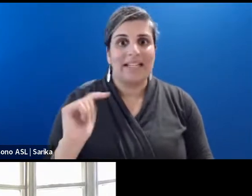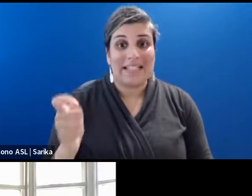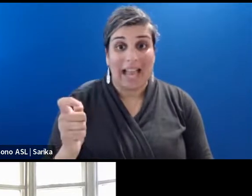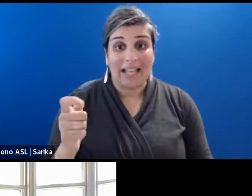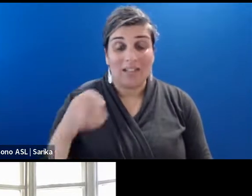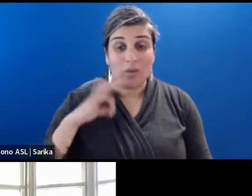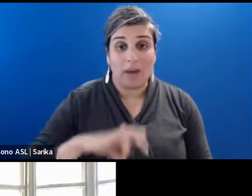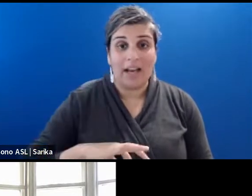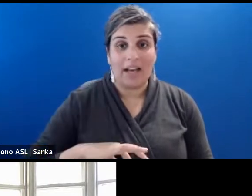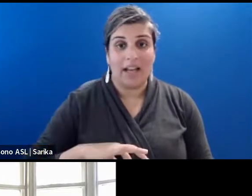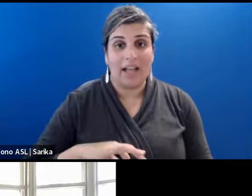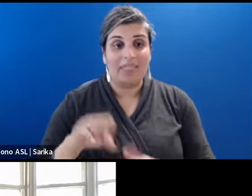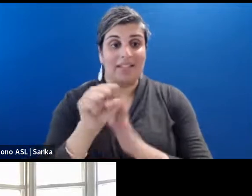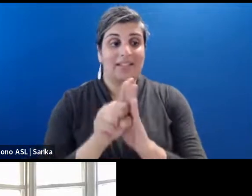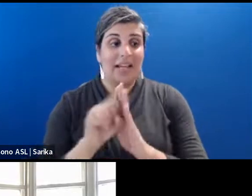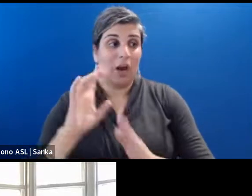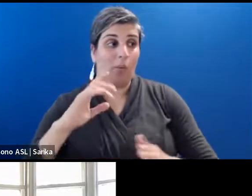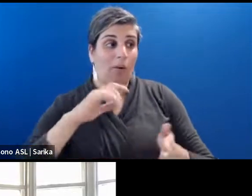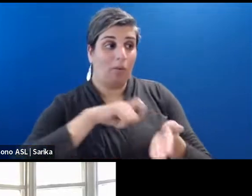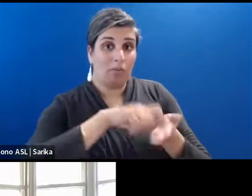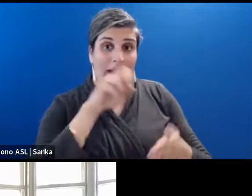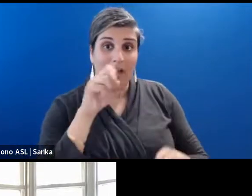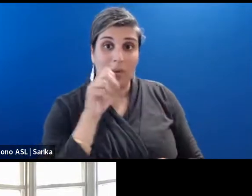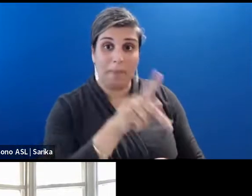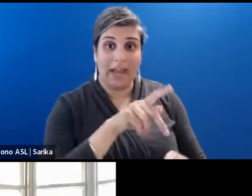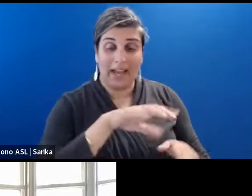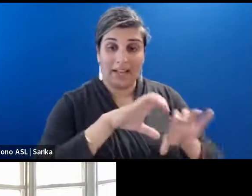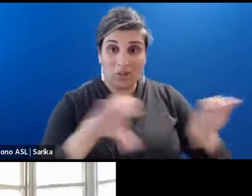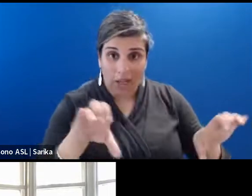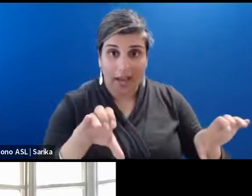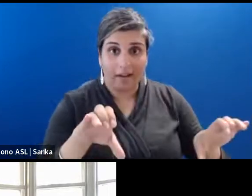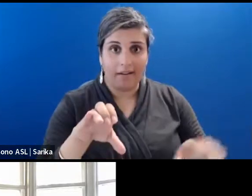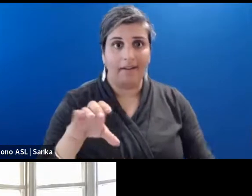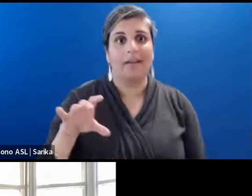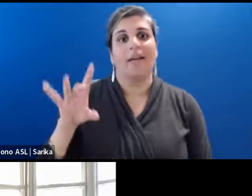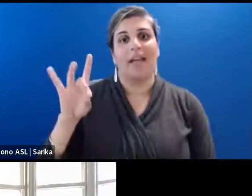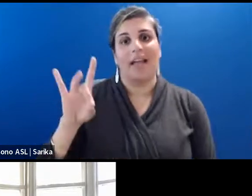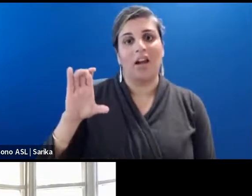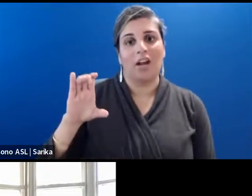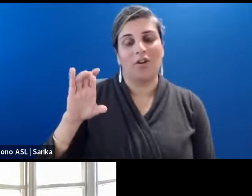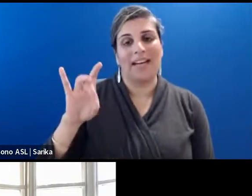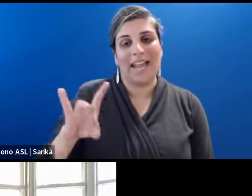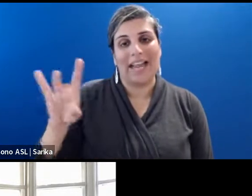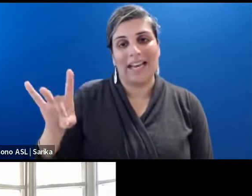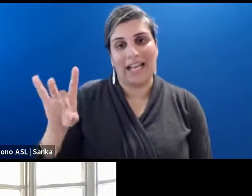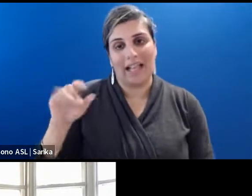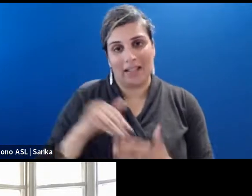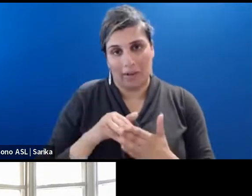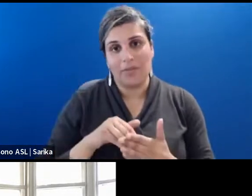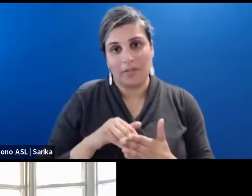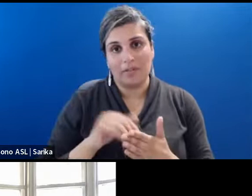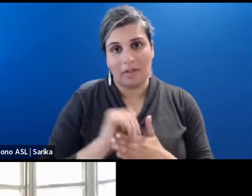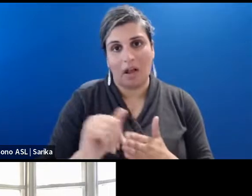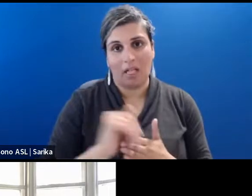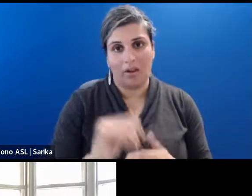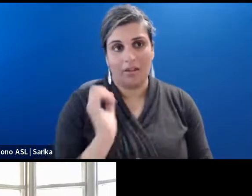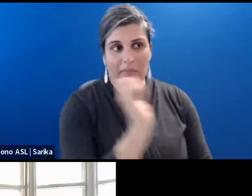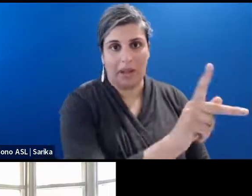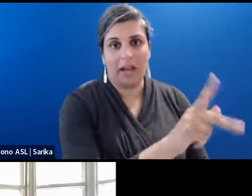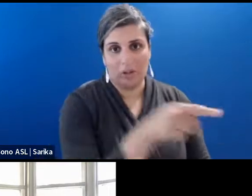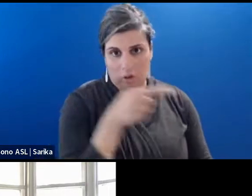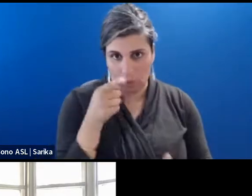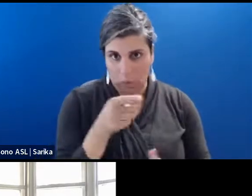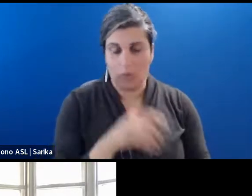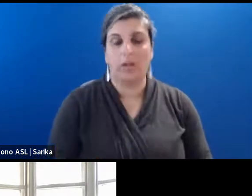the state will cut you, um, after going through the entire process. There's also other ways that some